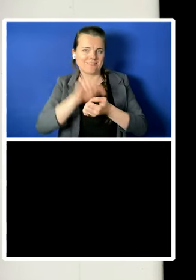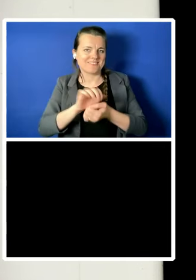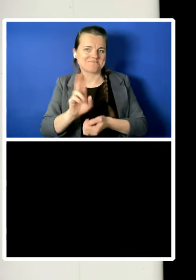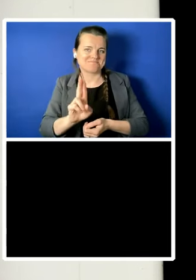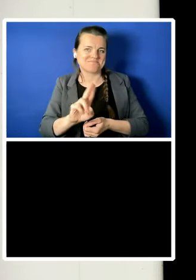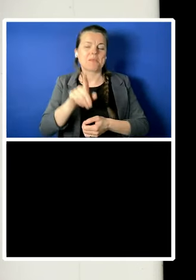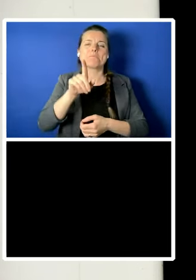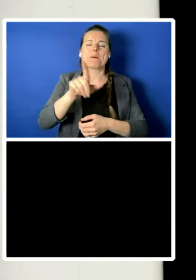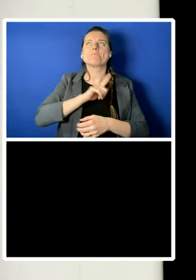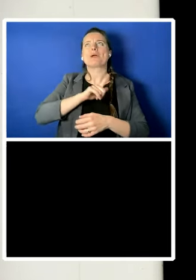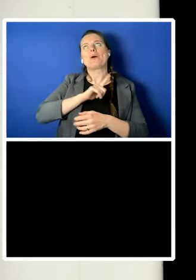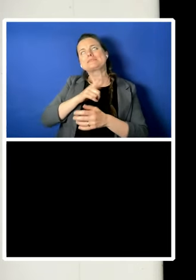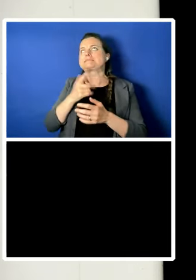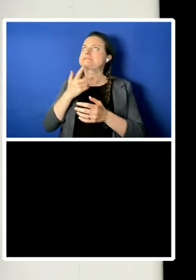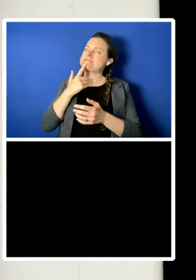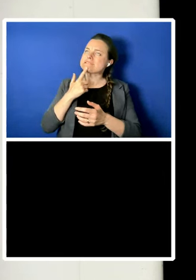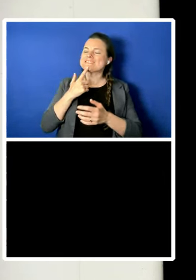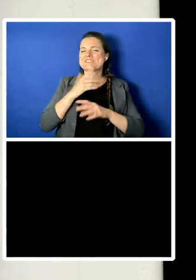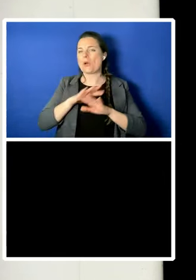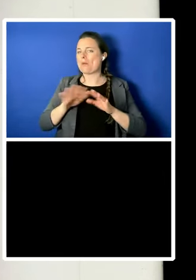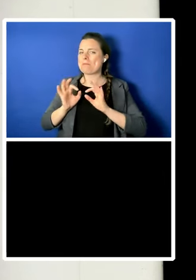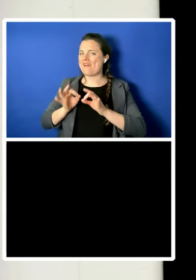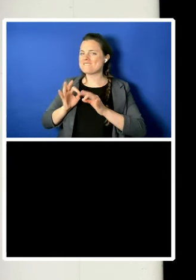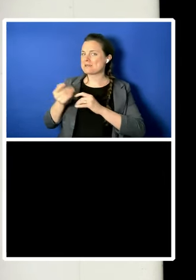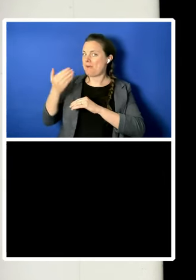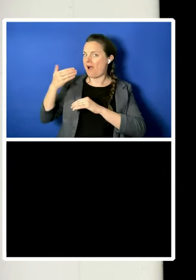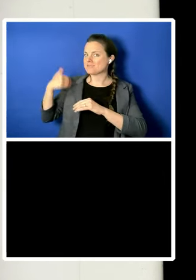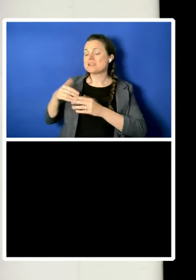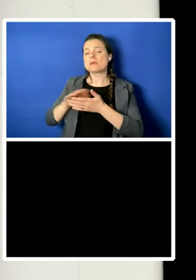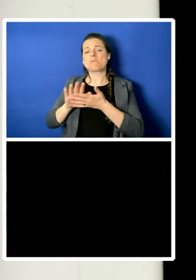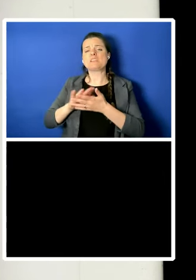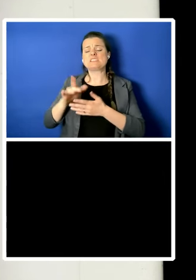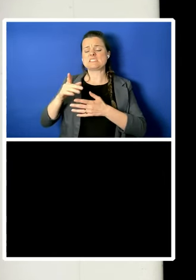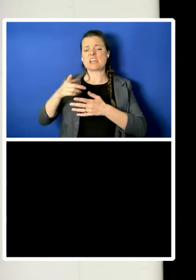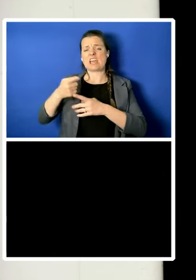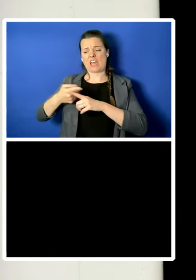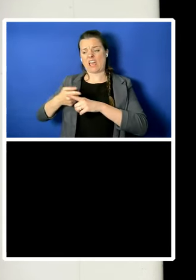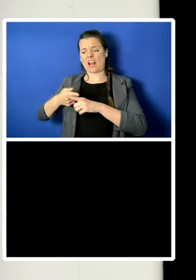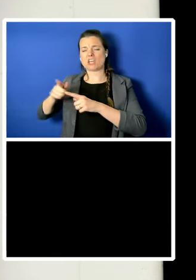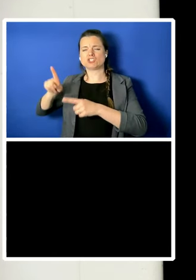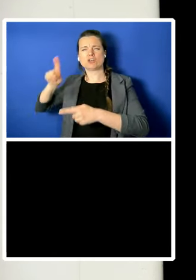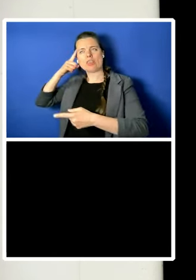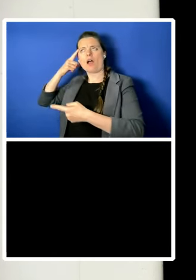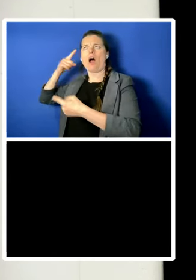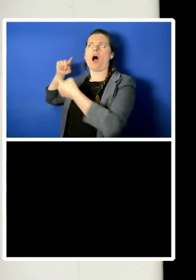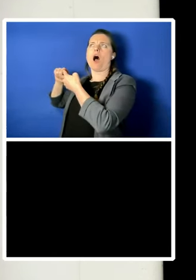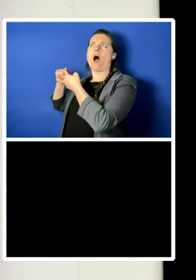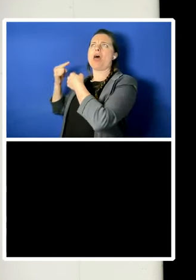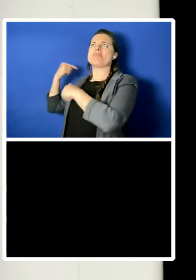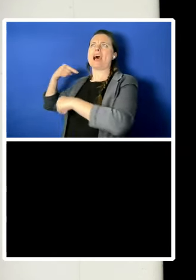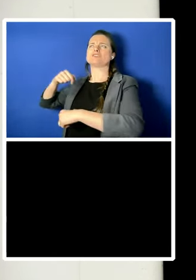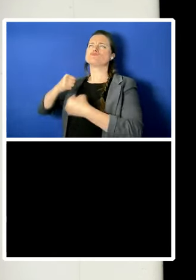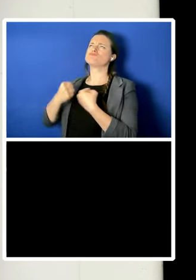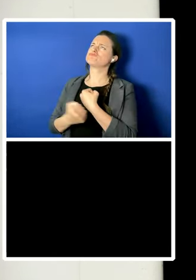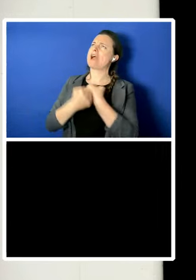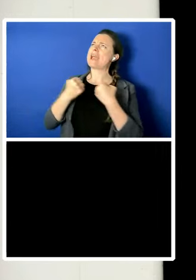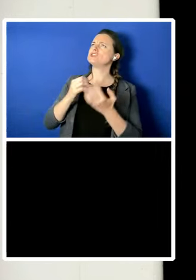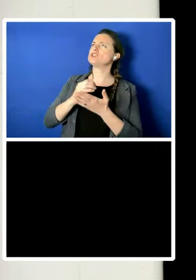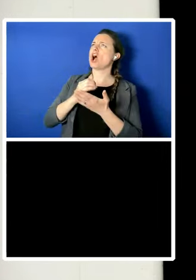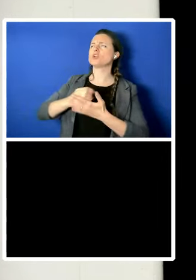past, there are English sentimentalists who will claim the Great Charter as their own, while berating